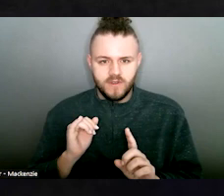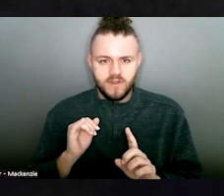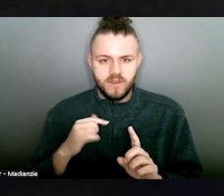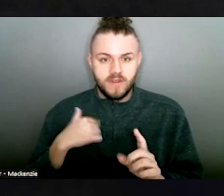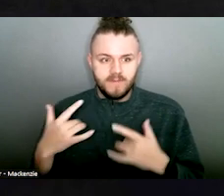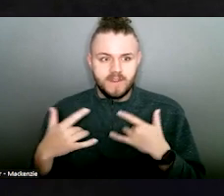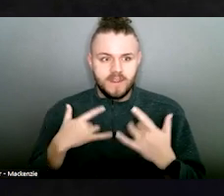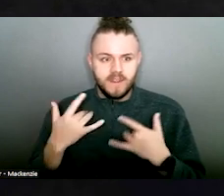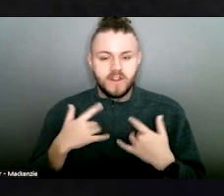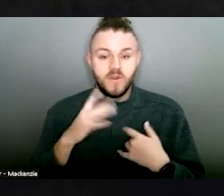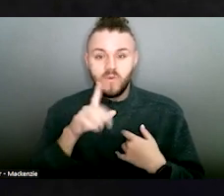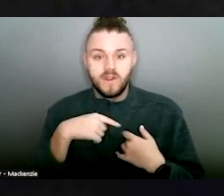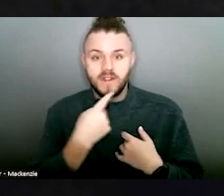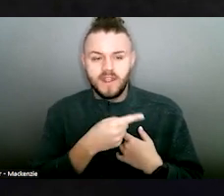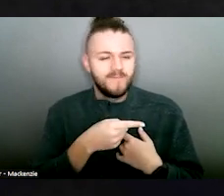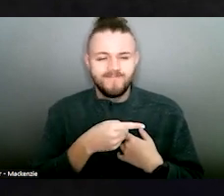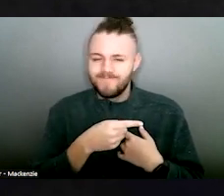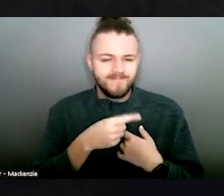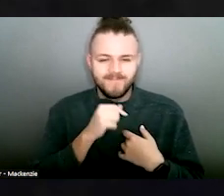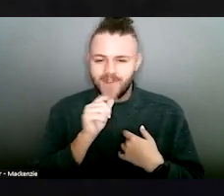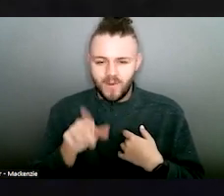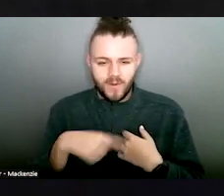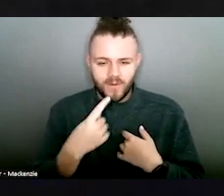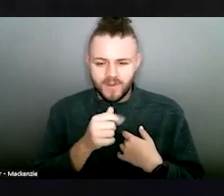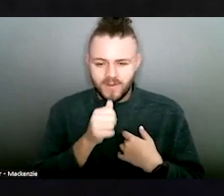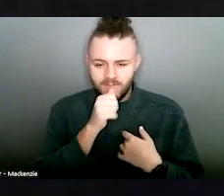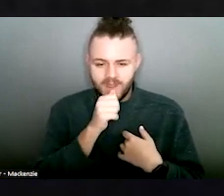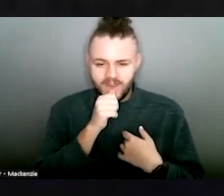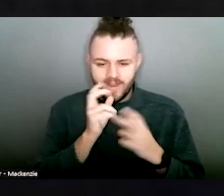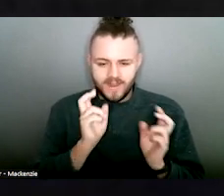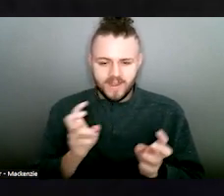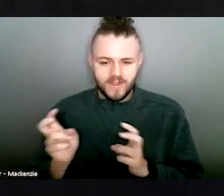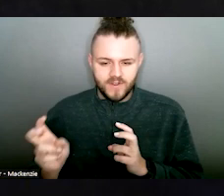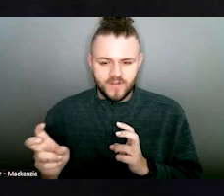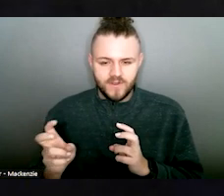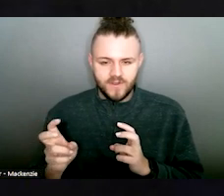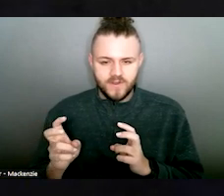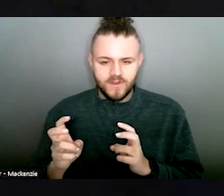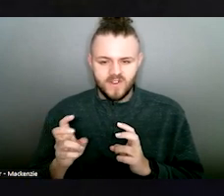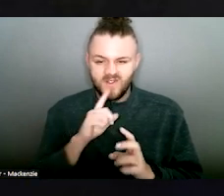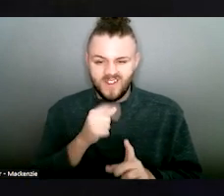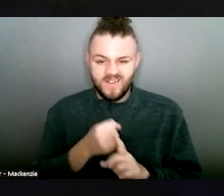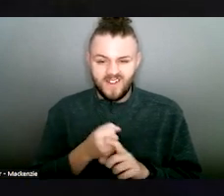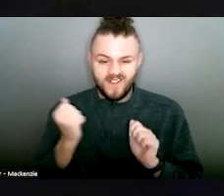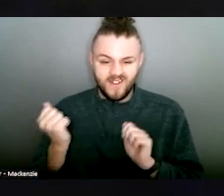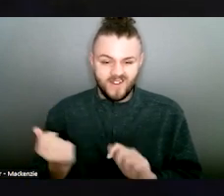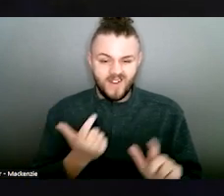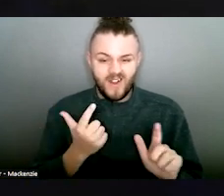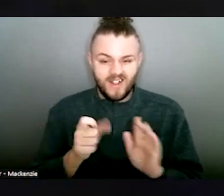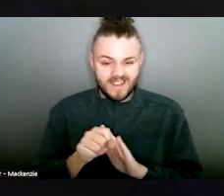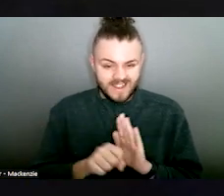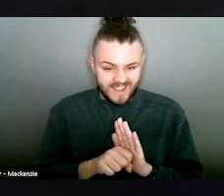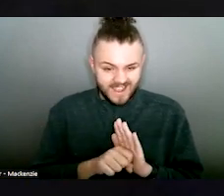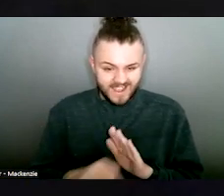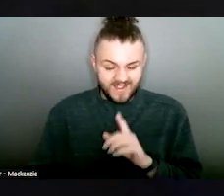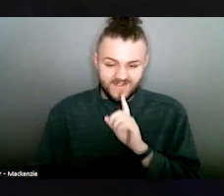hey, it's not just a private issue. It affects the entire state. The economic impact